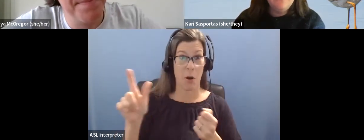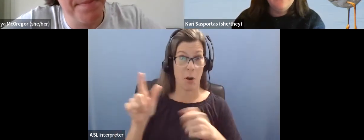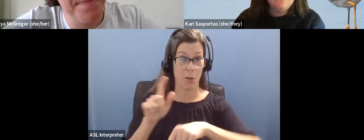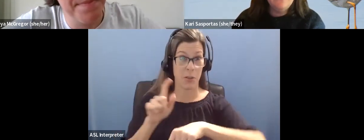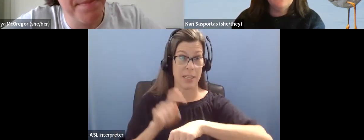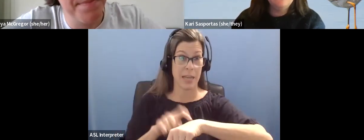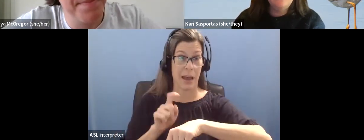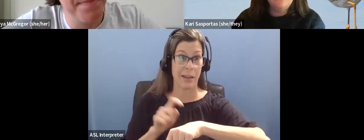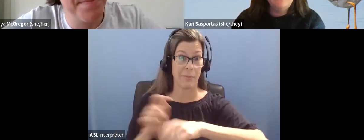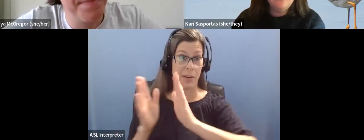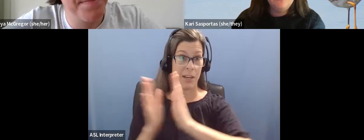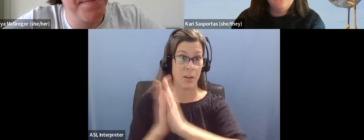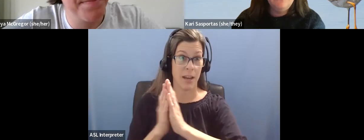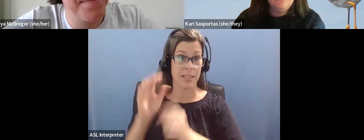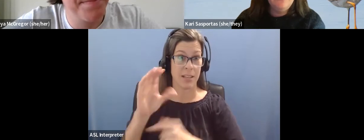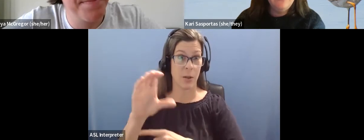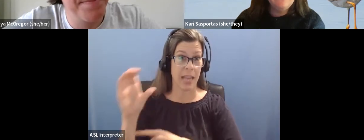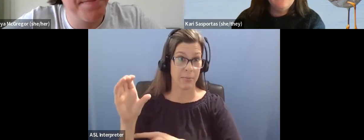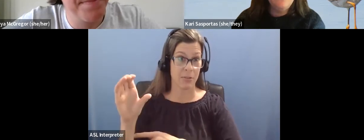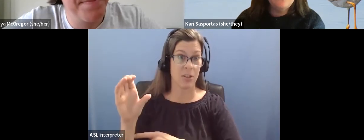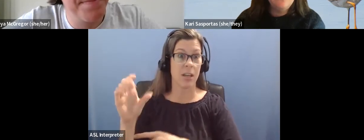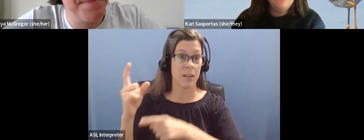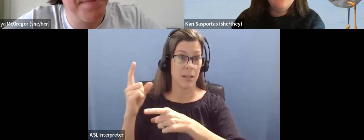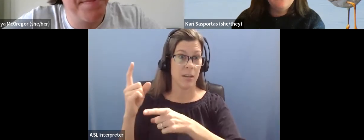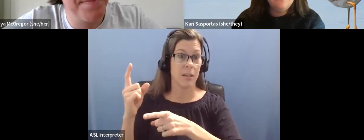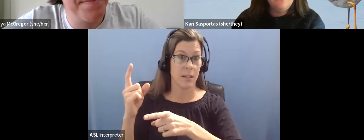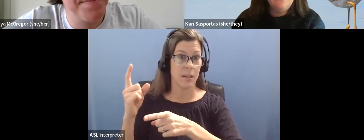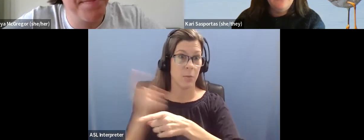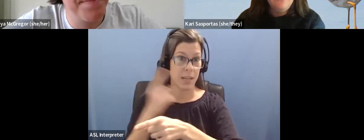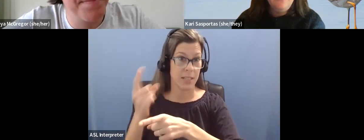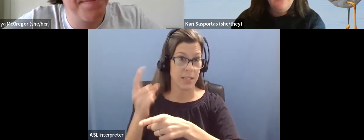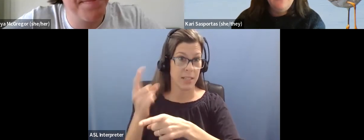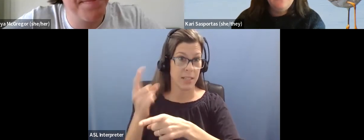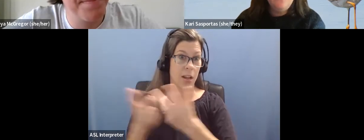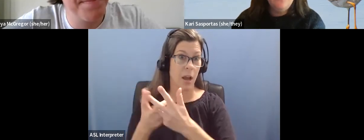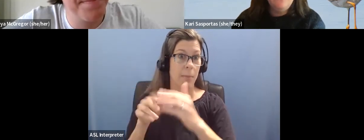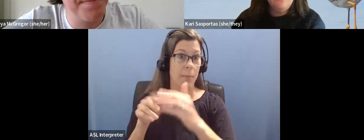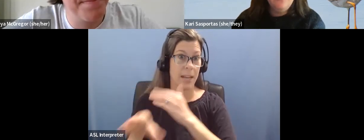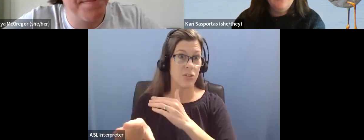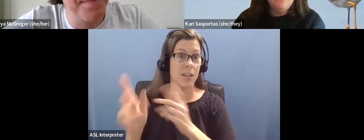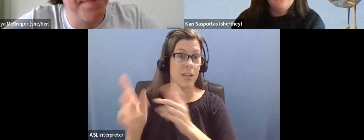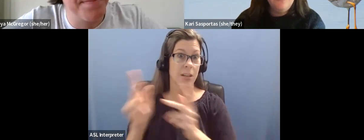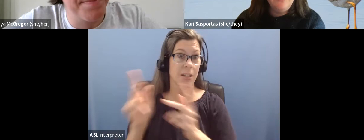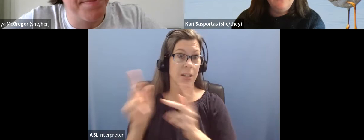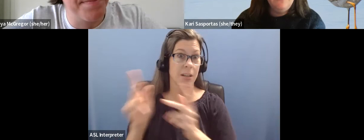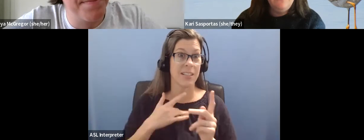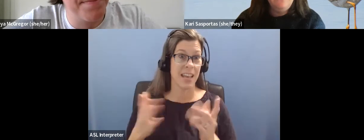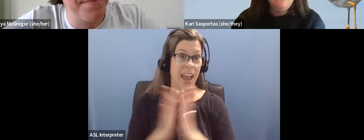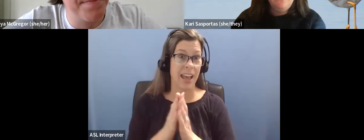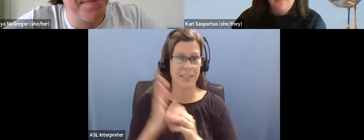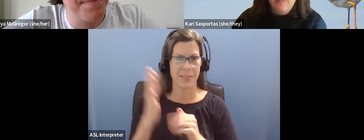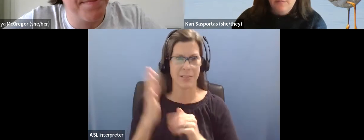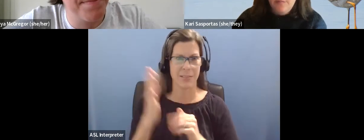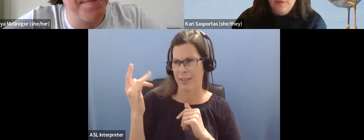as a reasonable accommodation, I get some version of this. And I think it's important for people to understand that